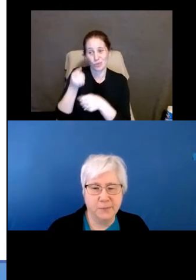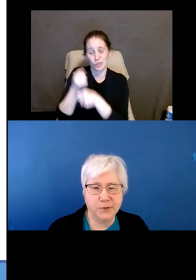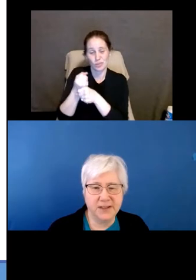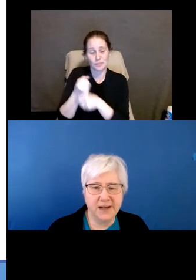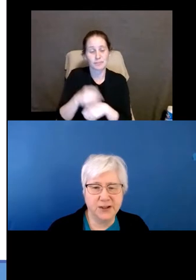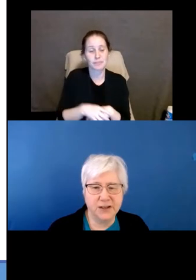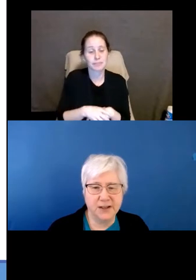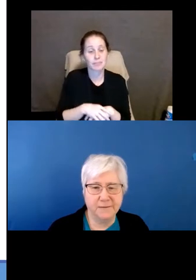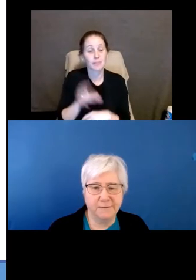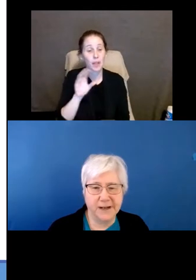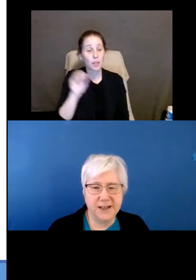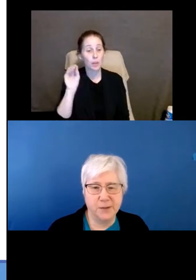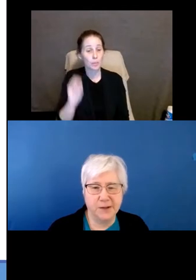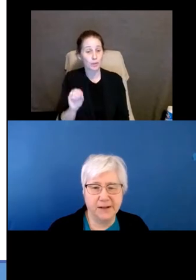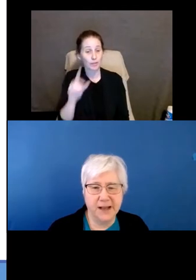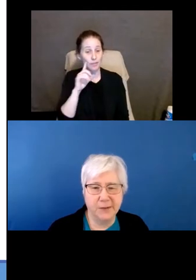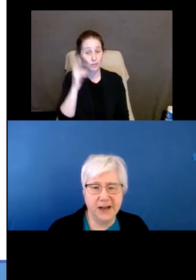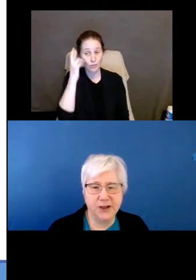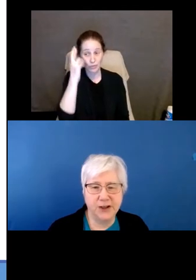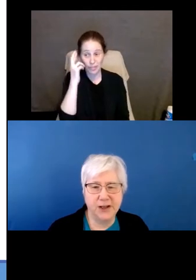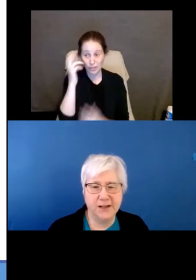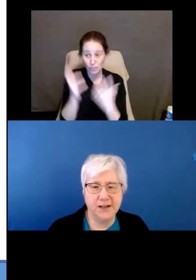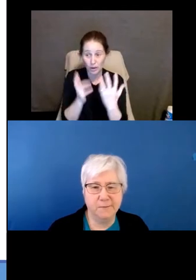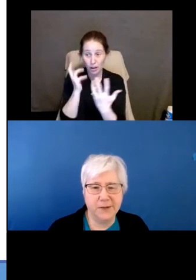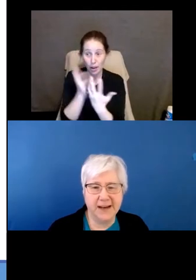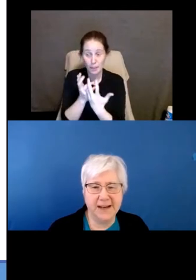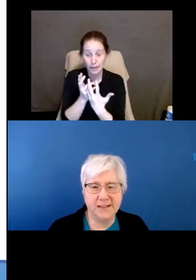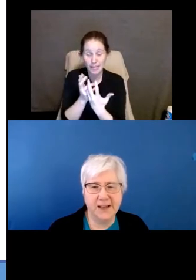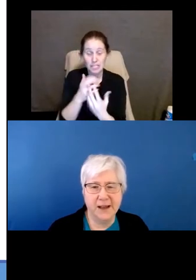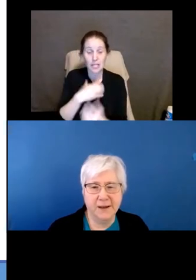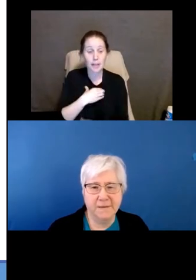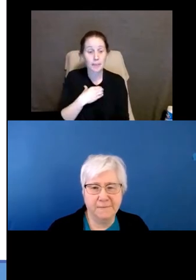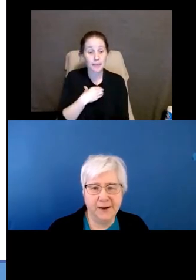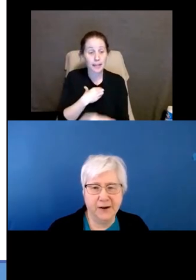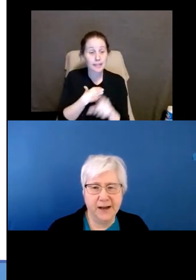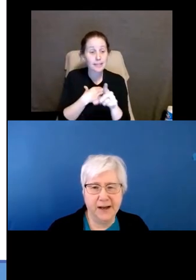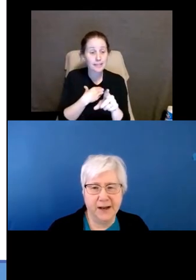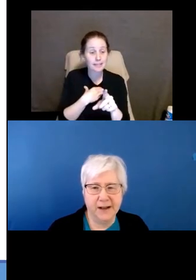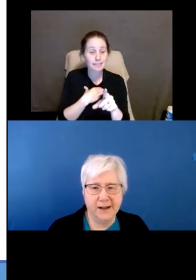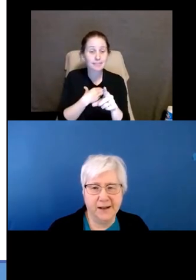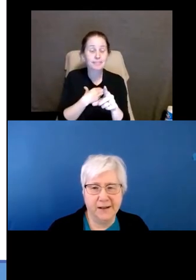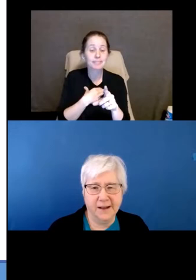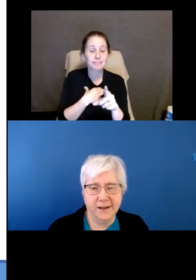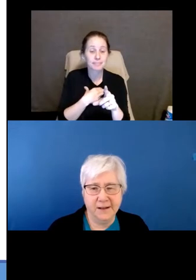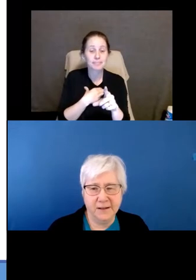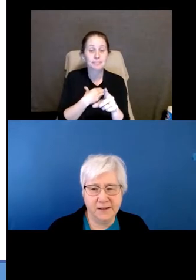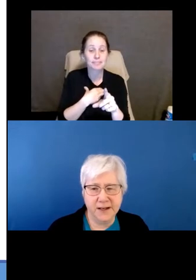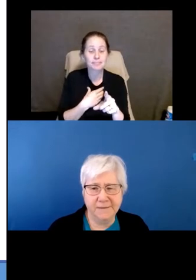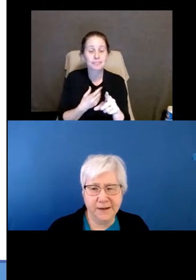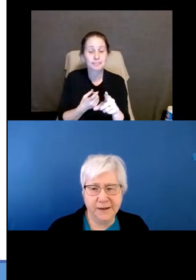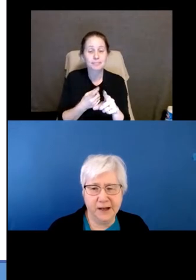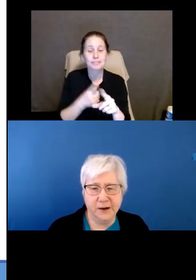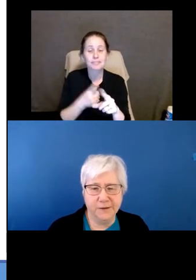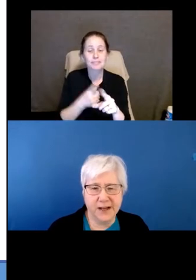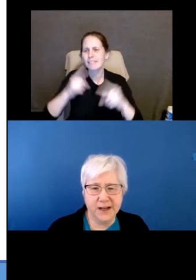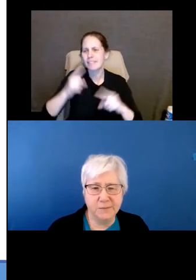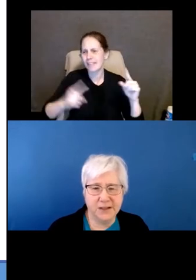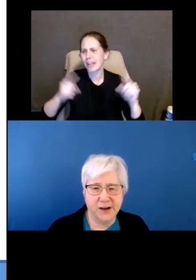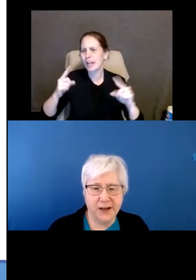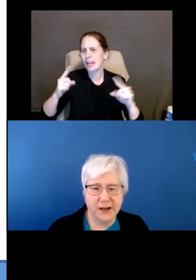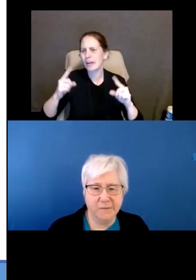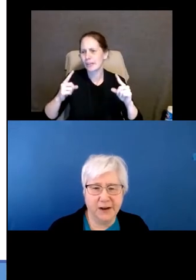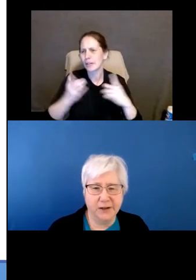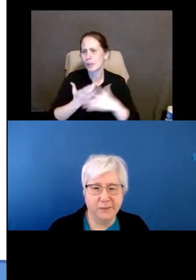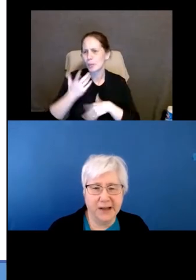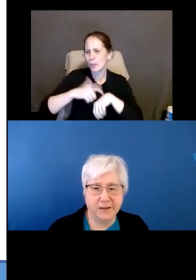The percentages of reasonable accommodation complaints vary significantly over time,